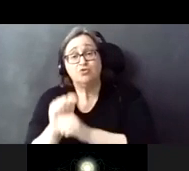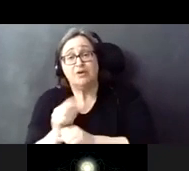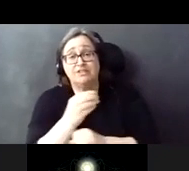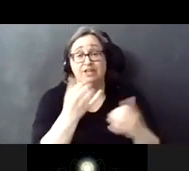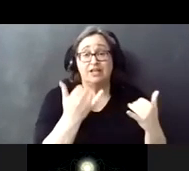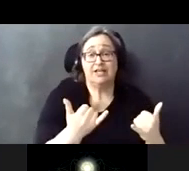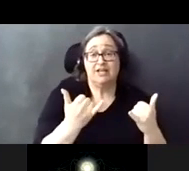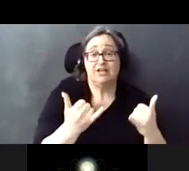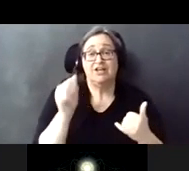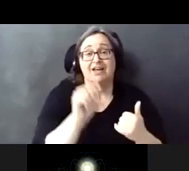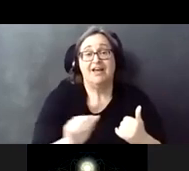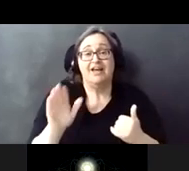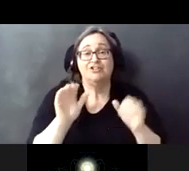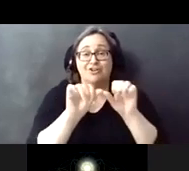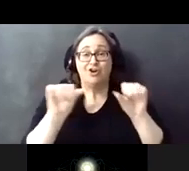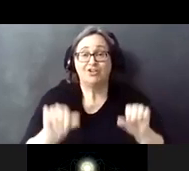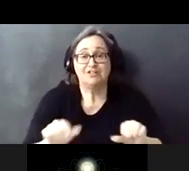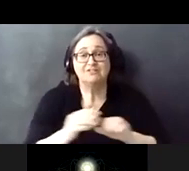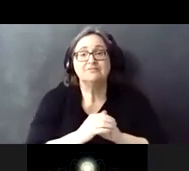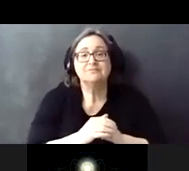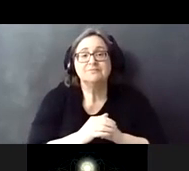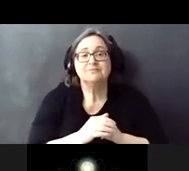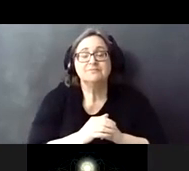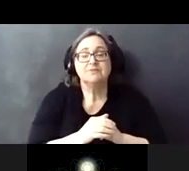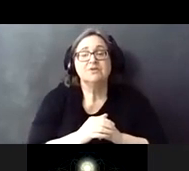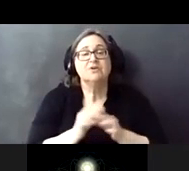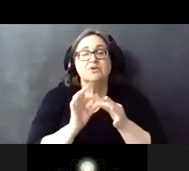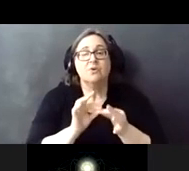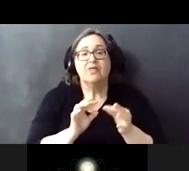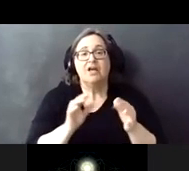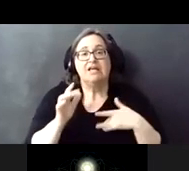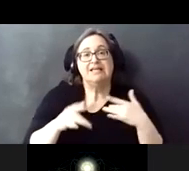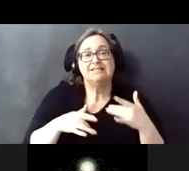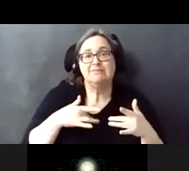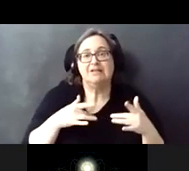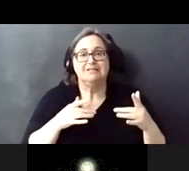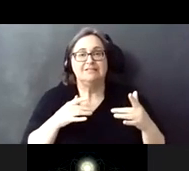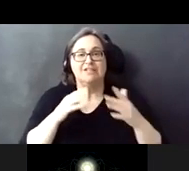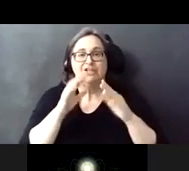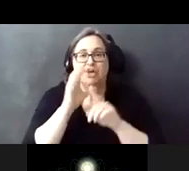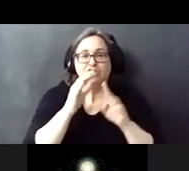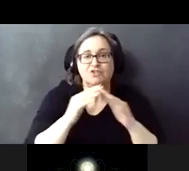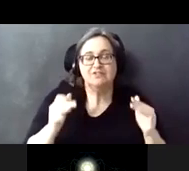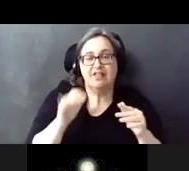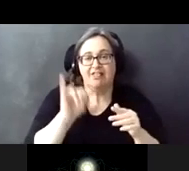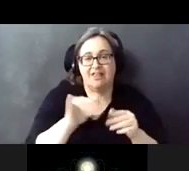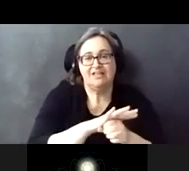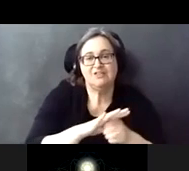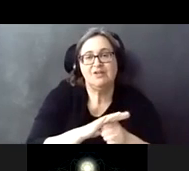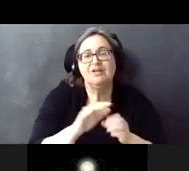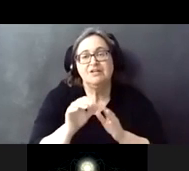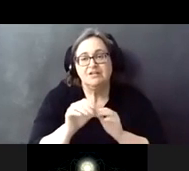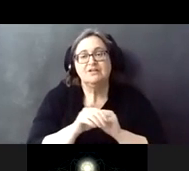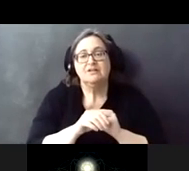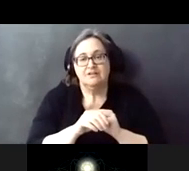contemporary Asian architecture. In response to the animated and cultural diversity that is on the district, the station